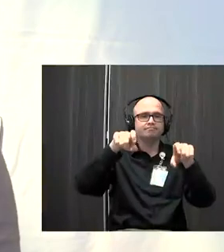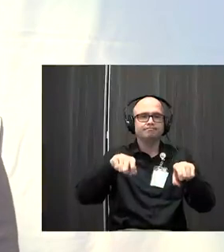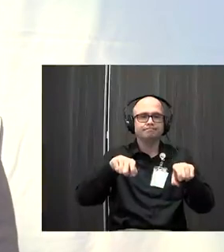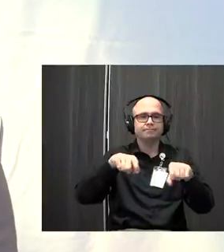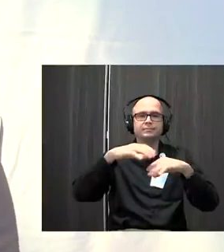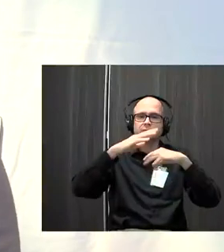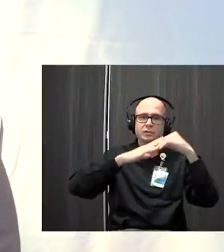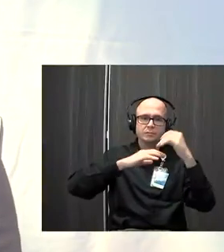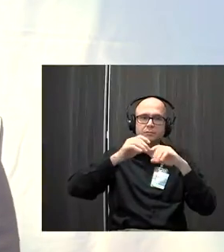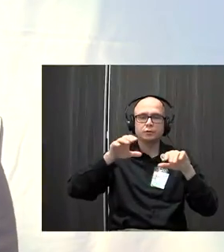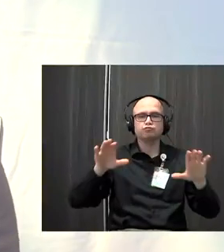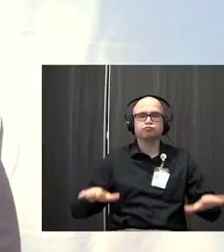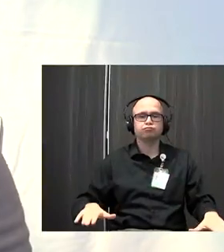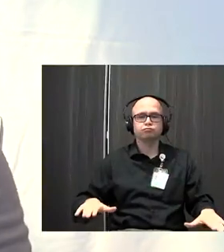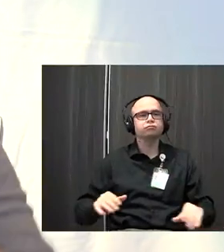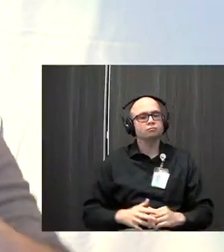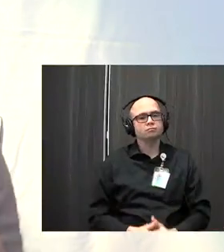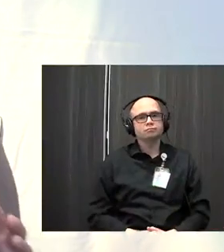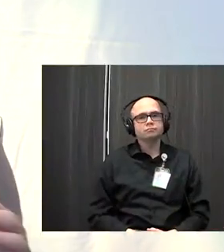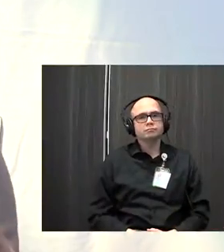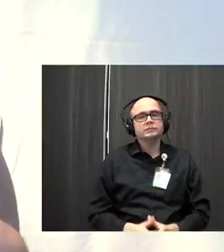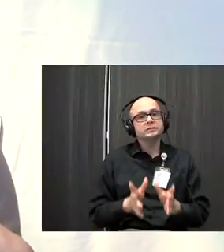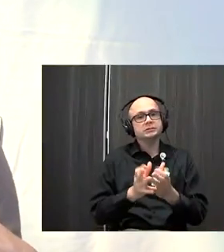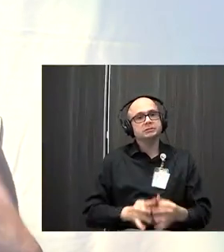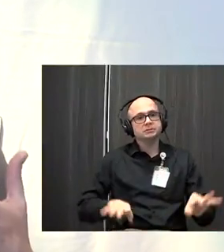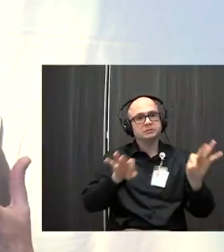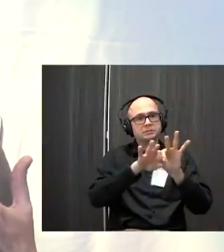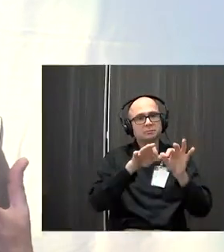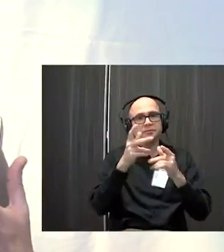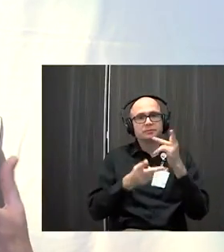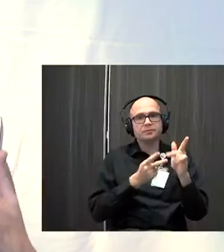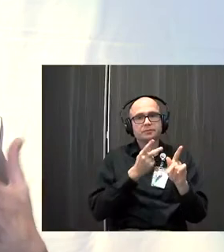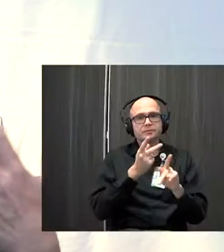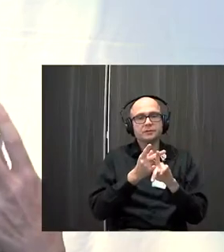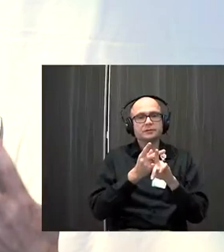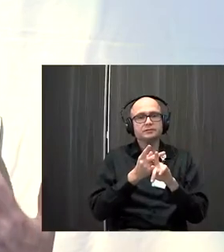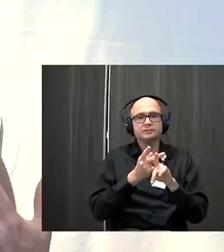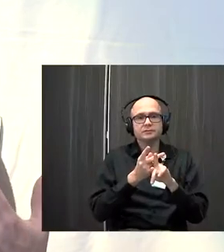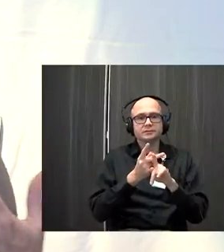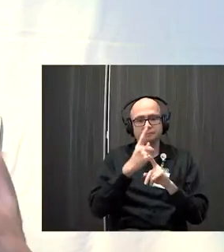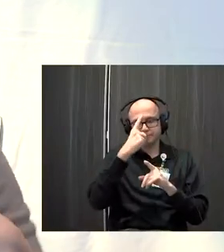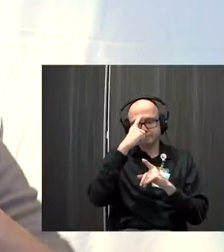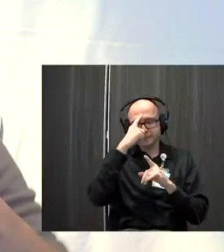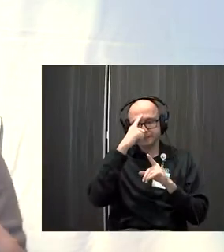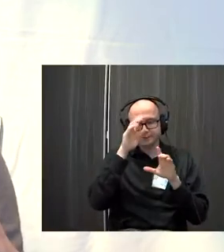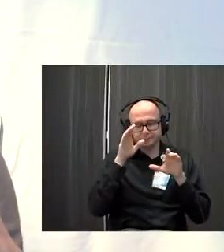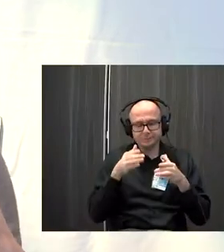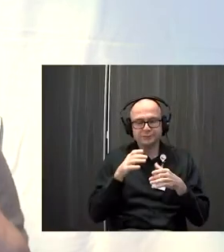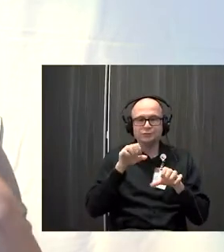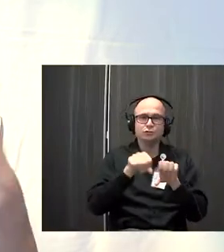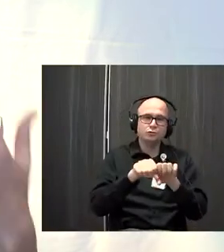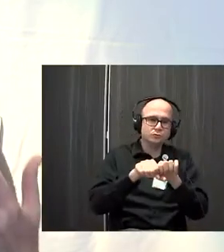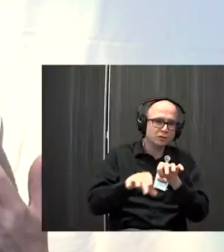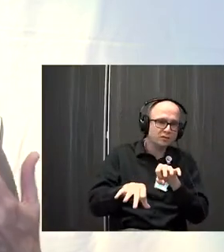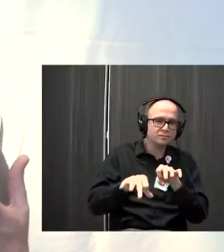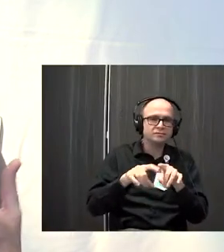a place that feel just right for you. What's most important with any type of mindfulness practice is that you're comfortable. So take your shoes off if